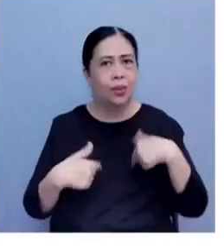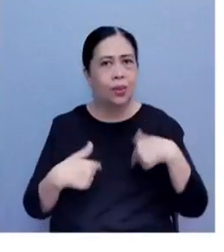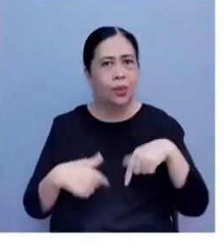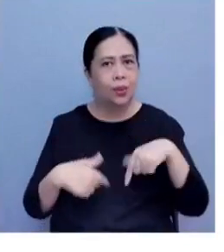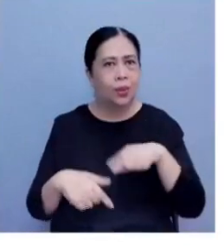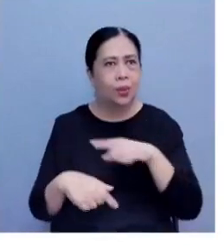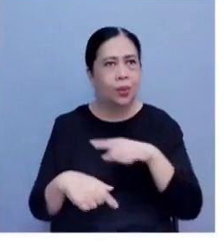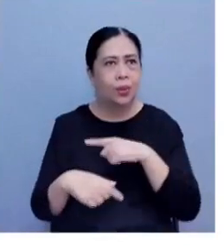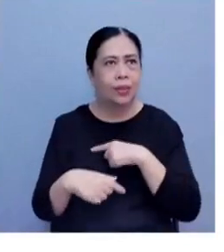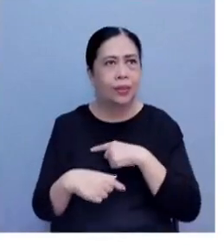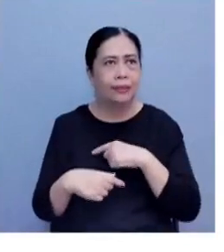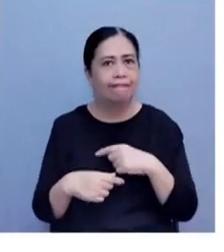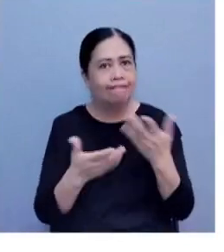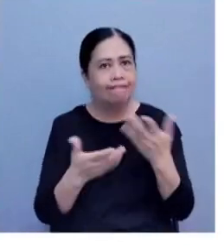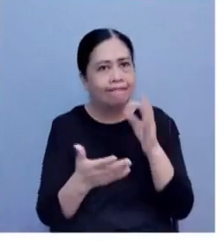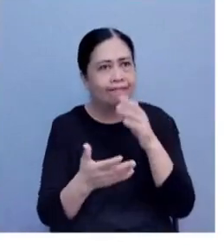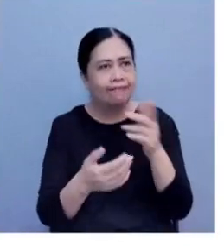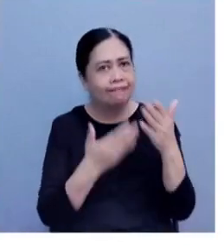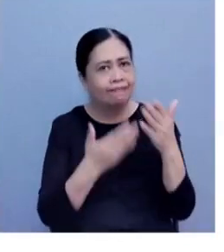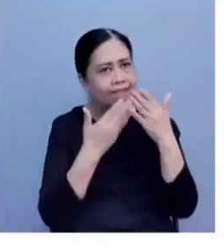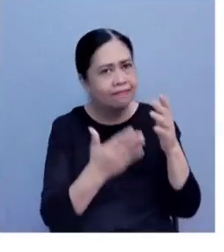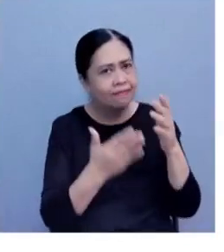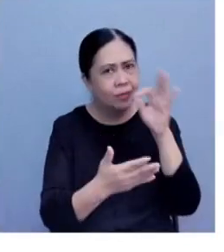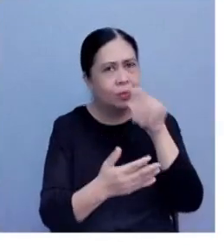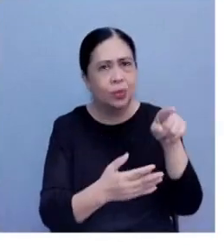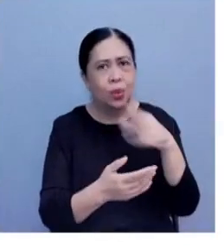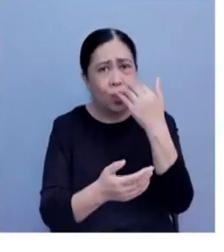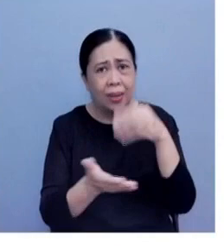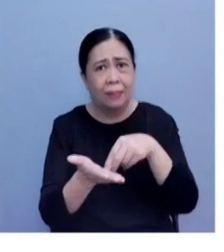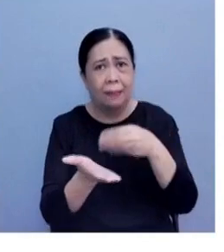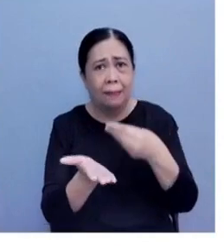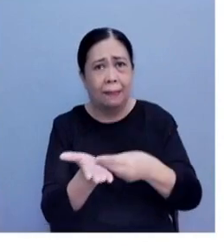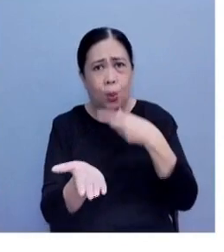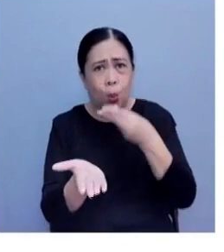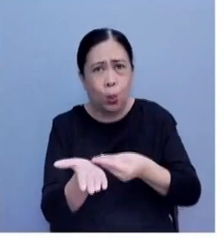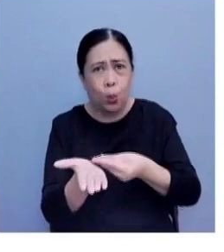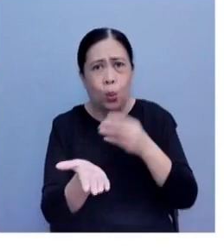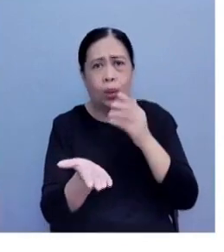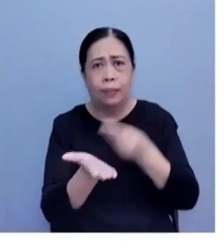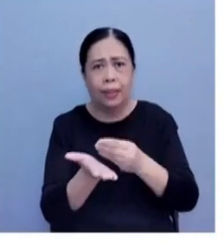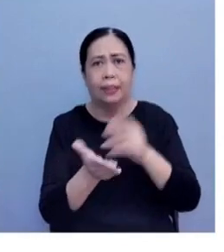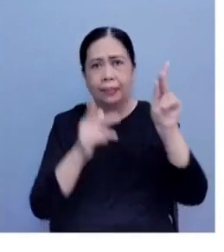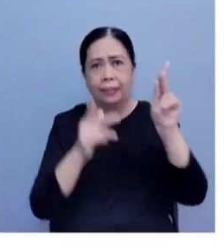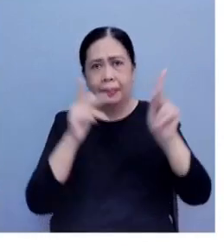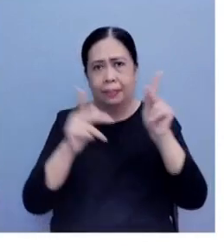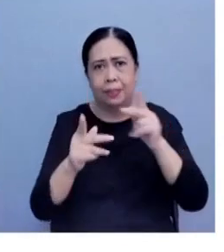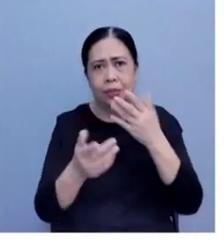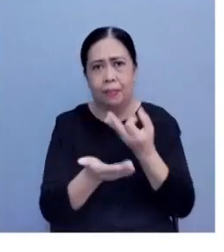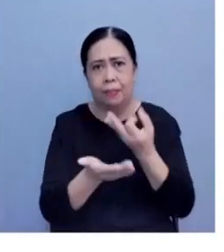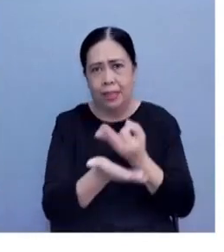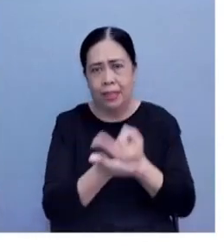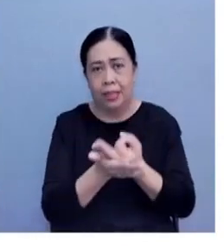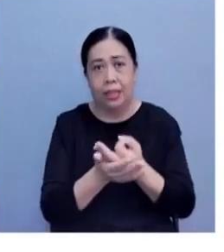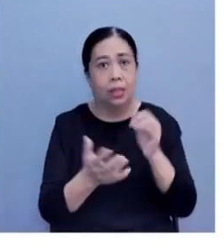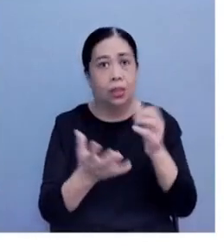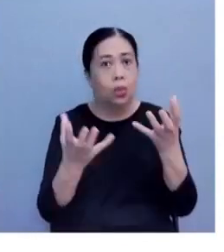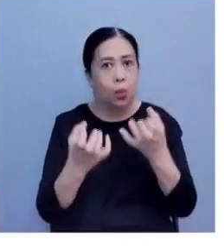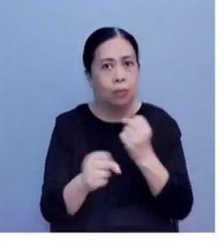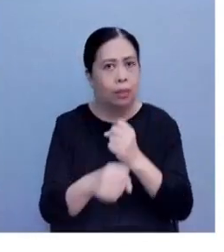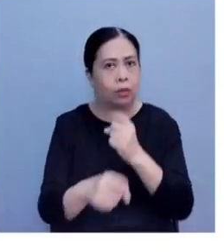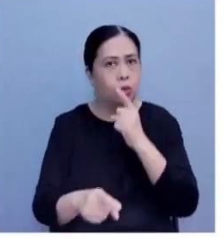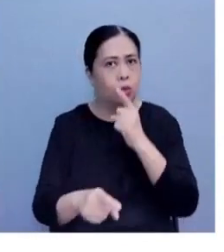utang eh, kasi pera ng bayan ang pinag-uusapan. Yun lang naman ang ating gustong matiyak. That every